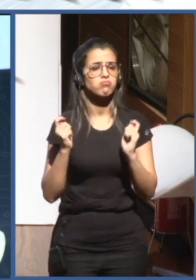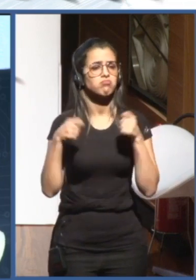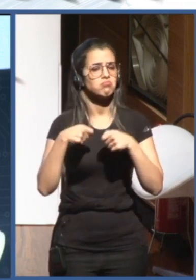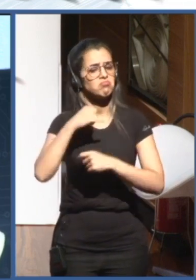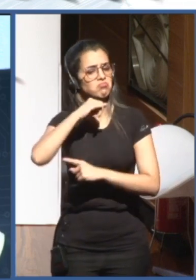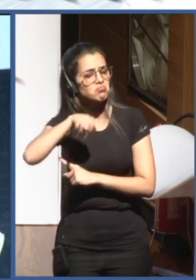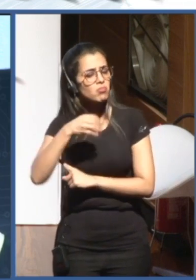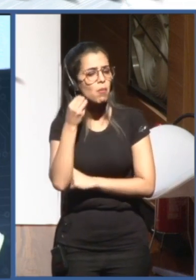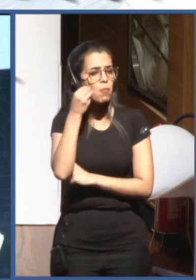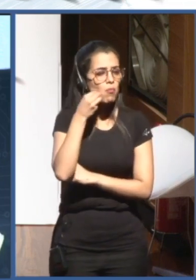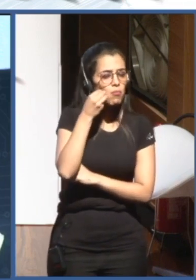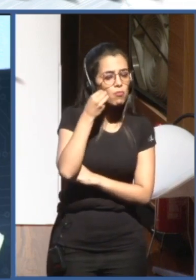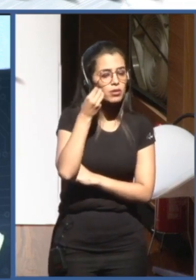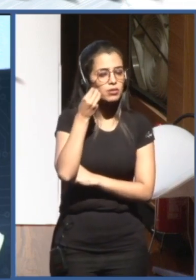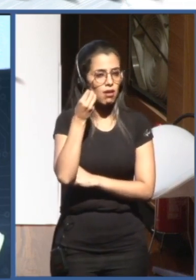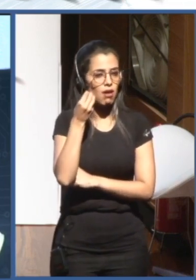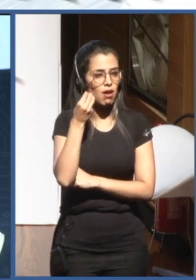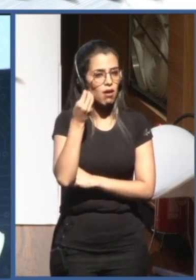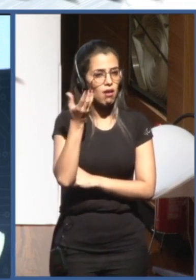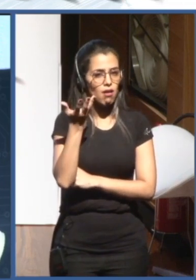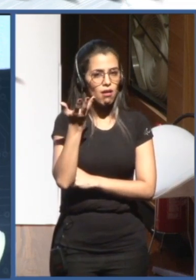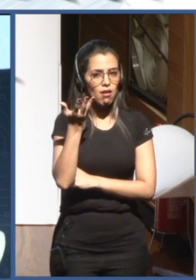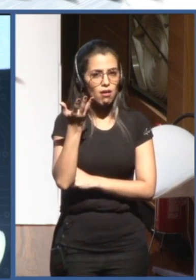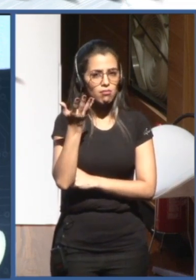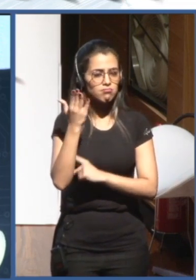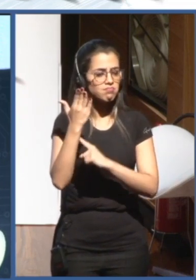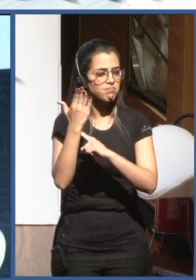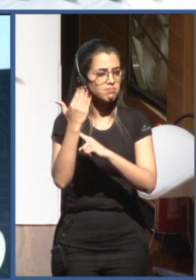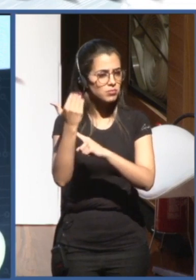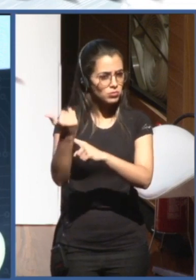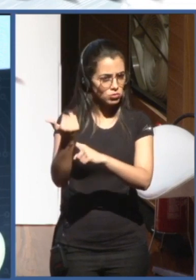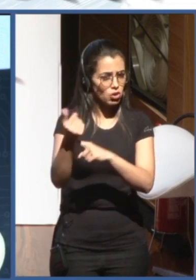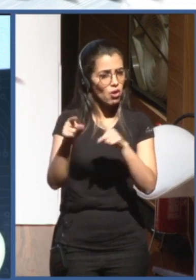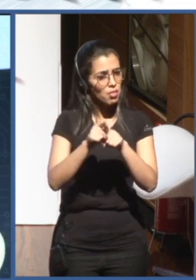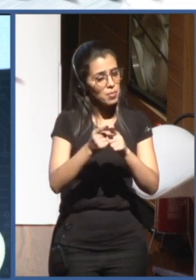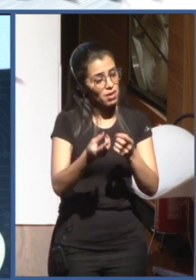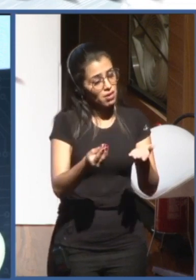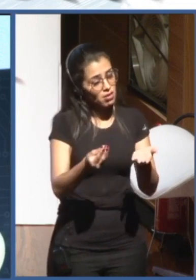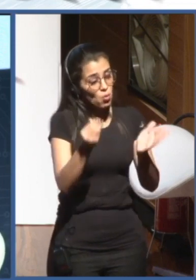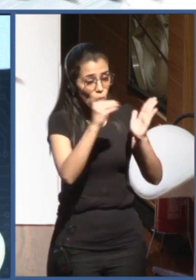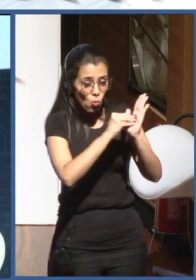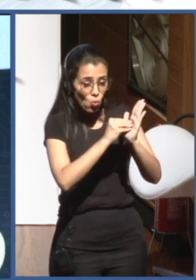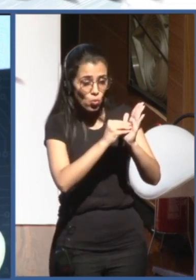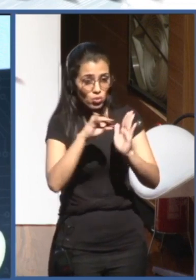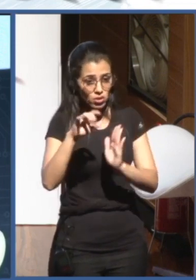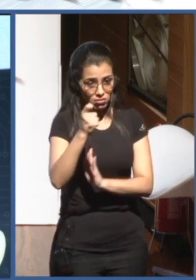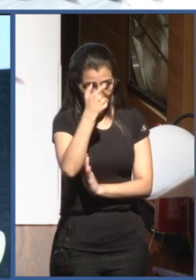including artificial intelligence. In the report, I would like